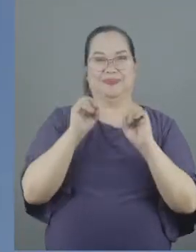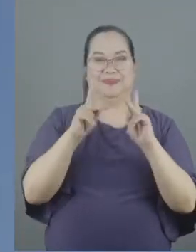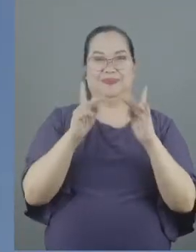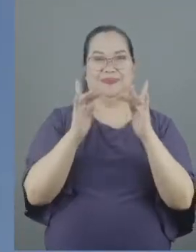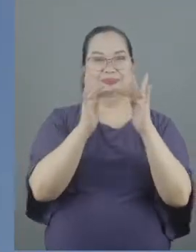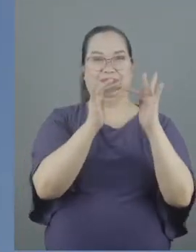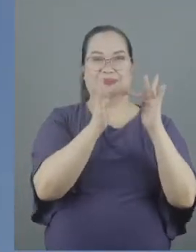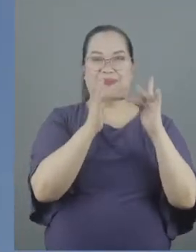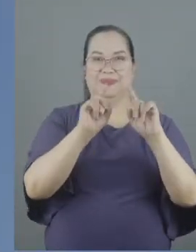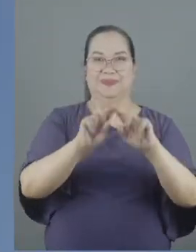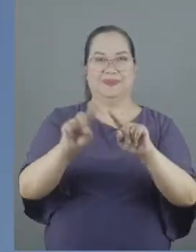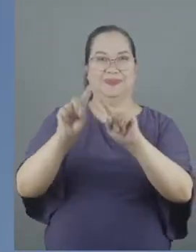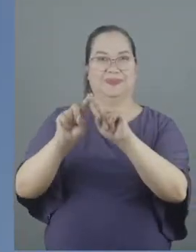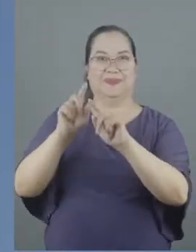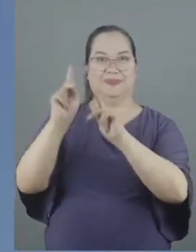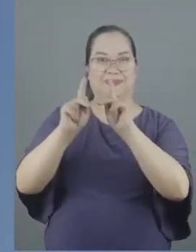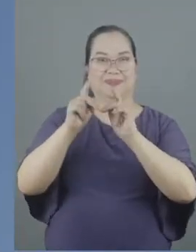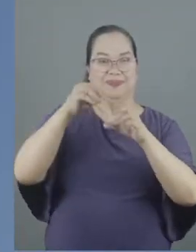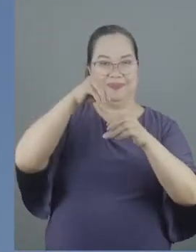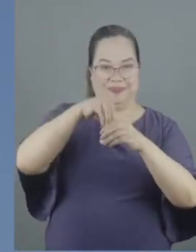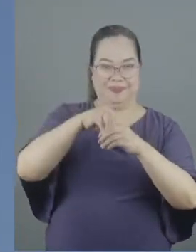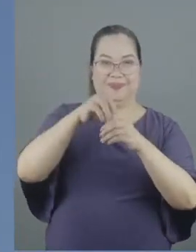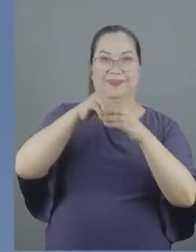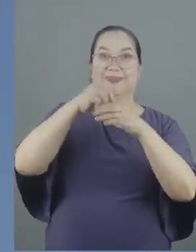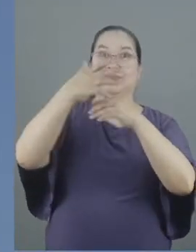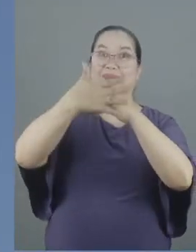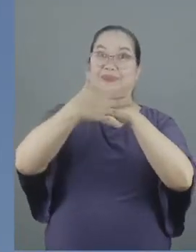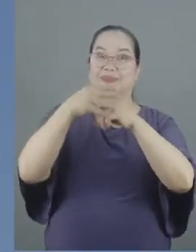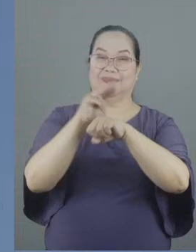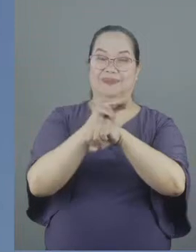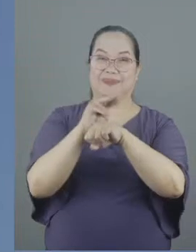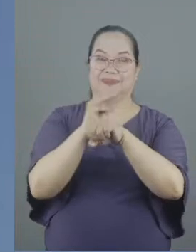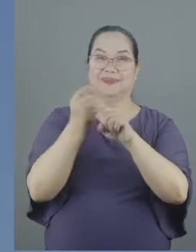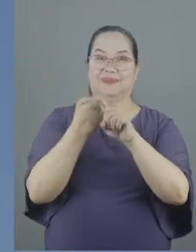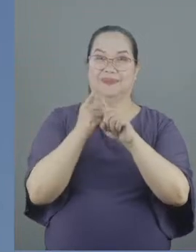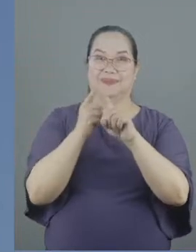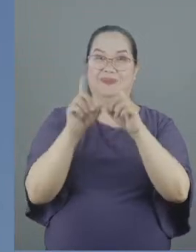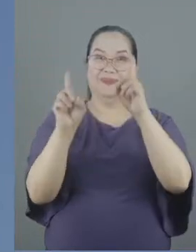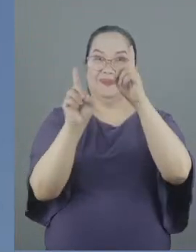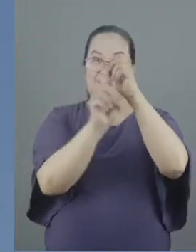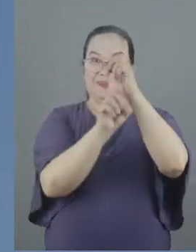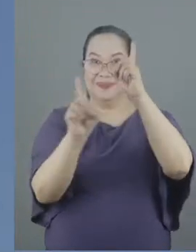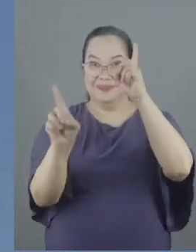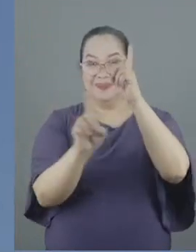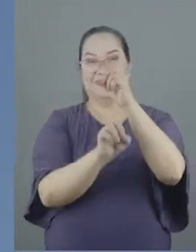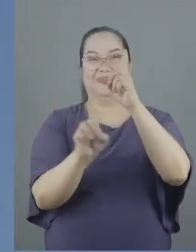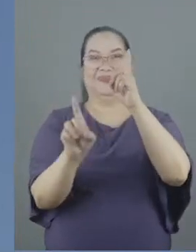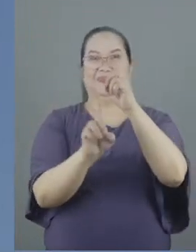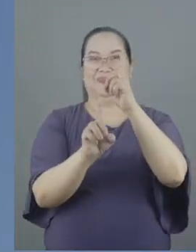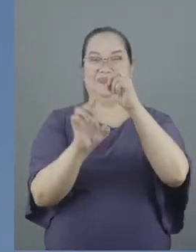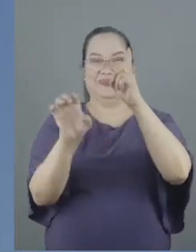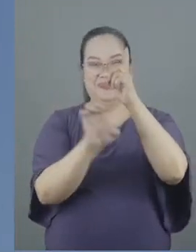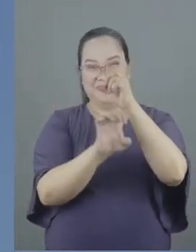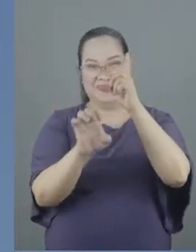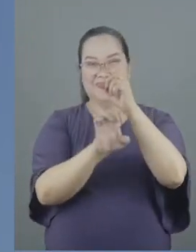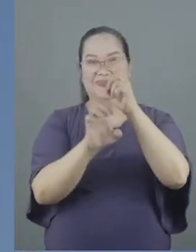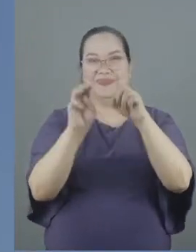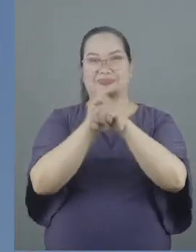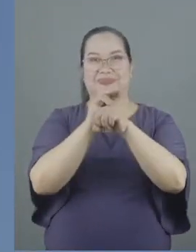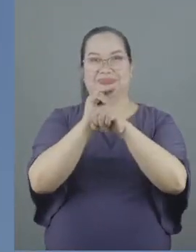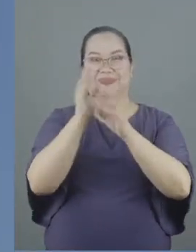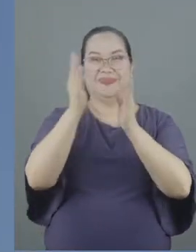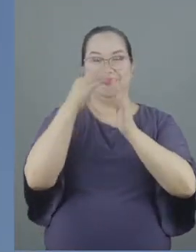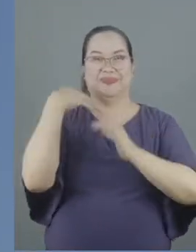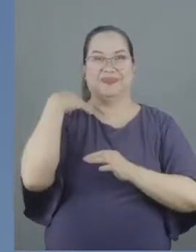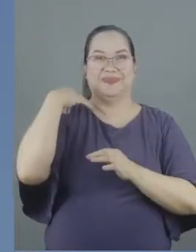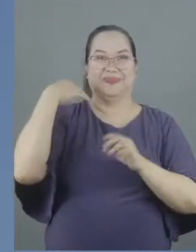connected with various people in and out of the ministry, from elders, deacons, ministry servant volunteers